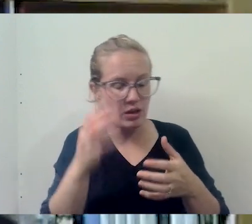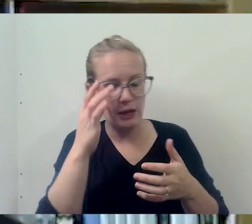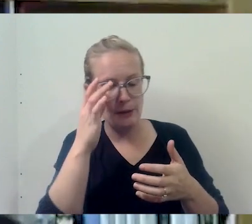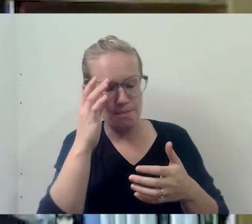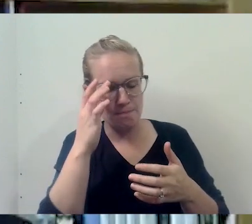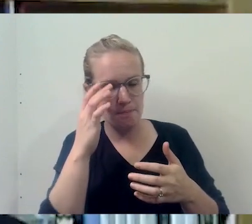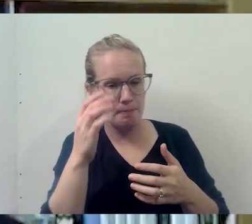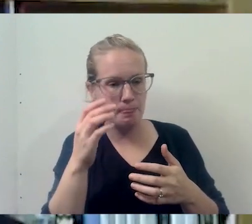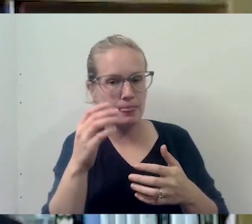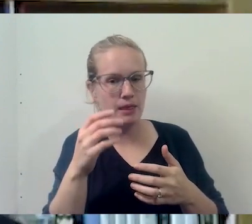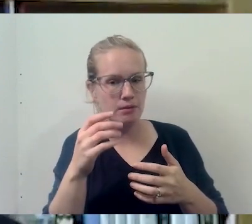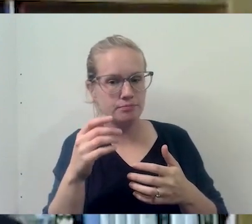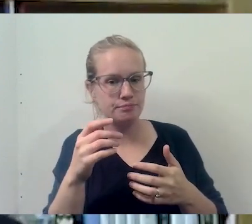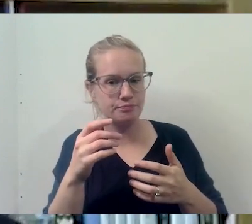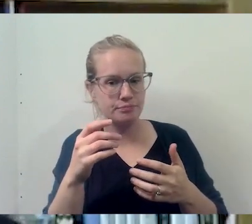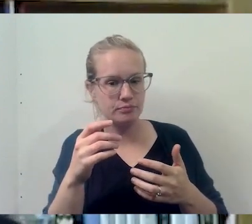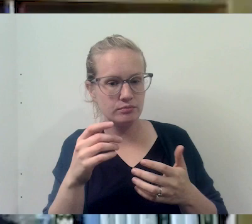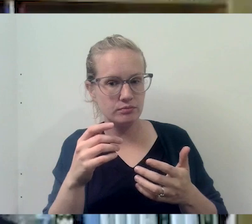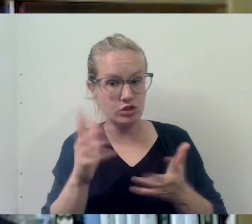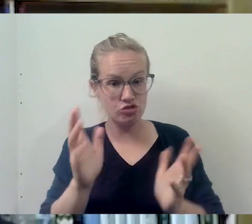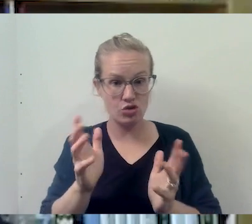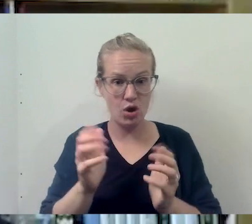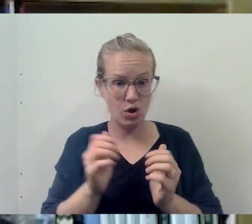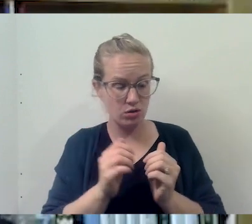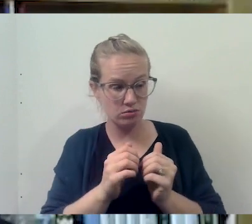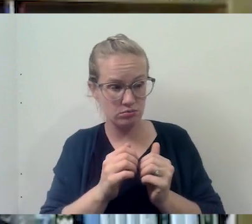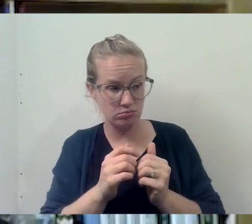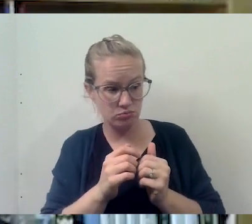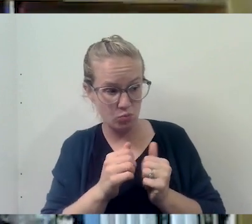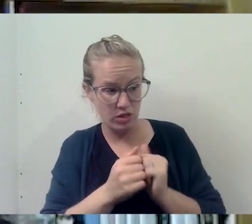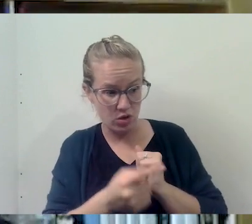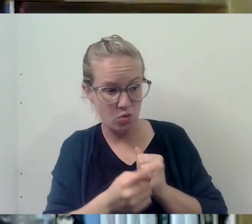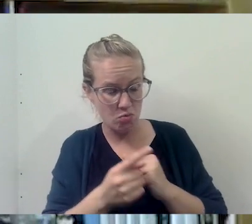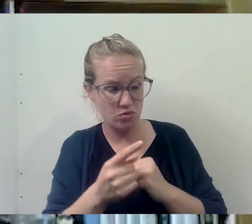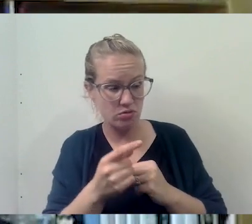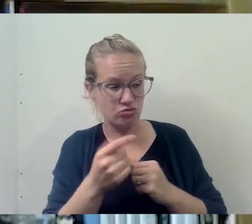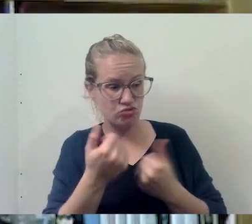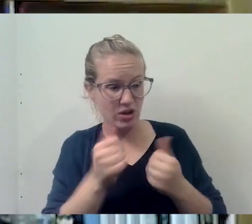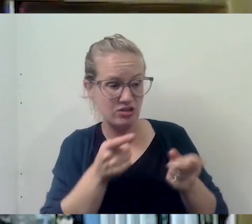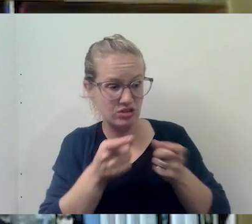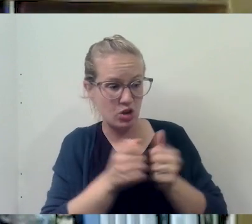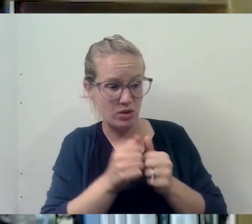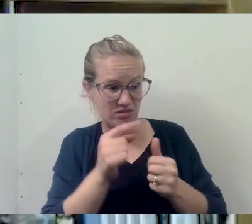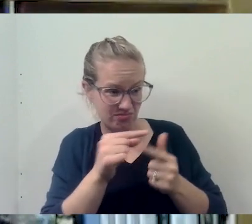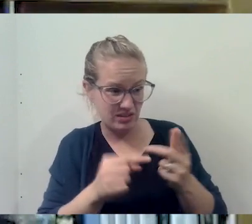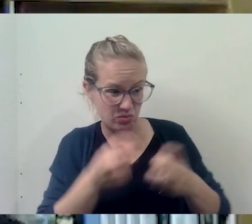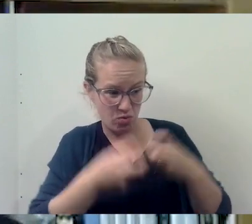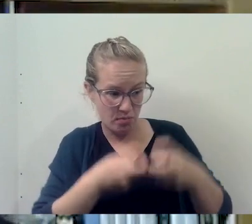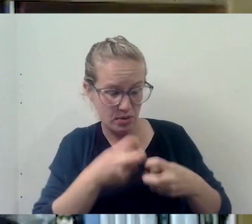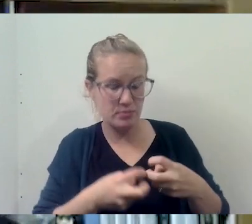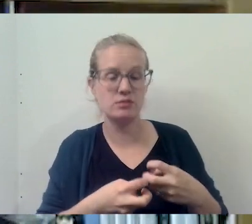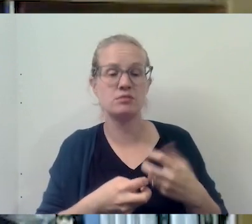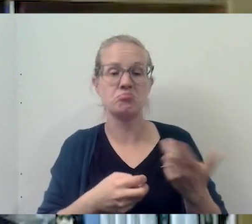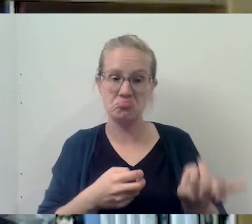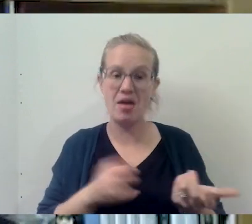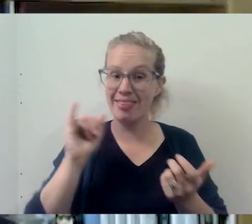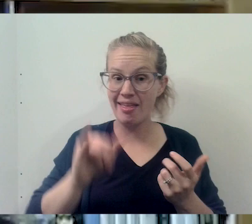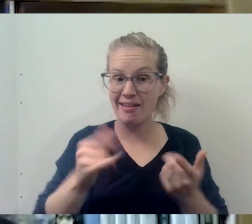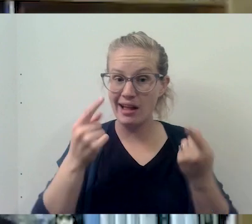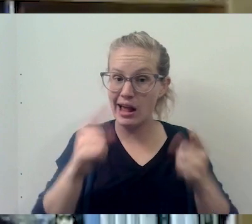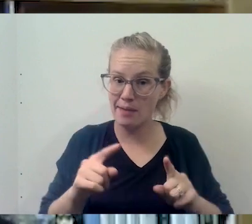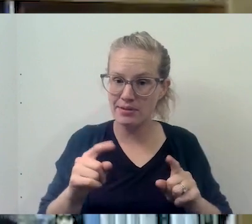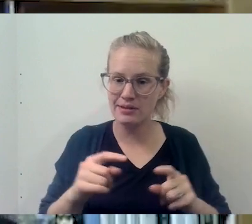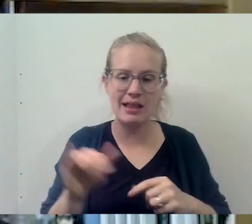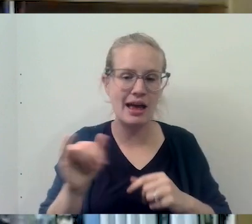then they can, um, uh, talk with you in, in, uh, in order to try to deal with some of these problems. And this has included